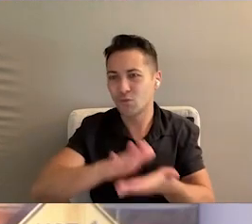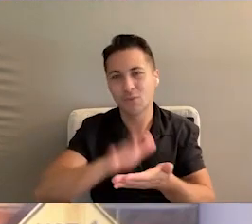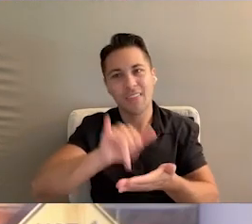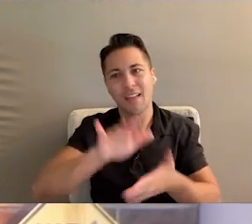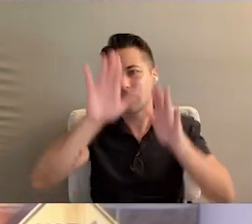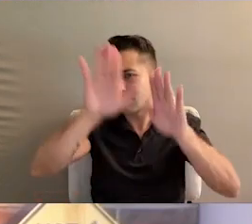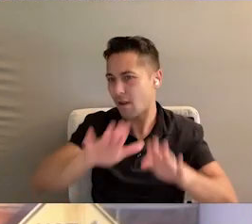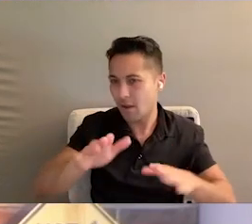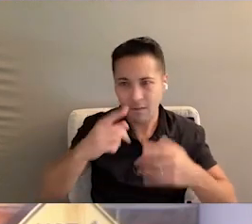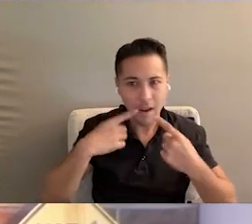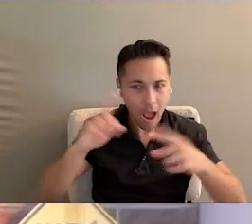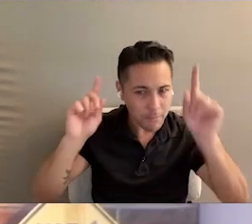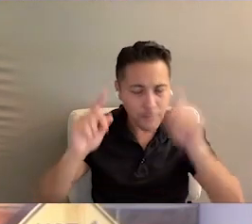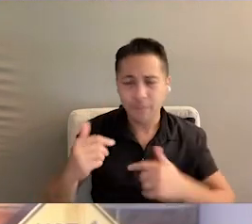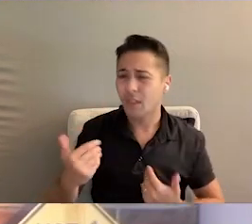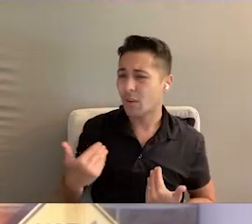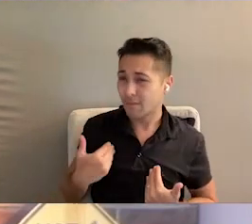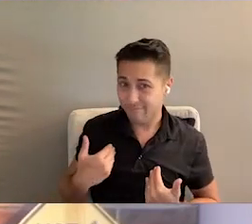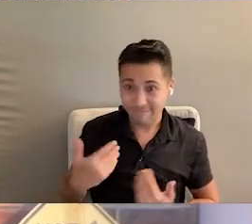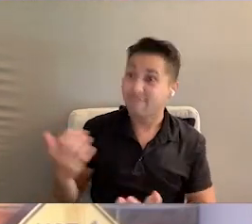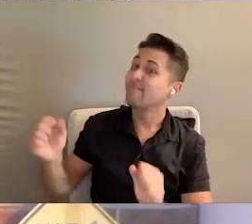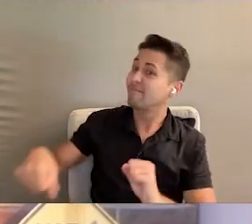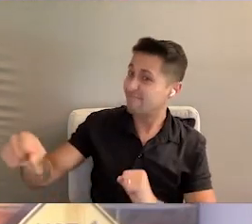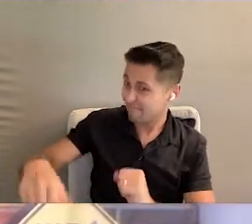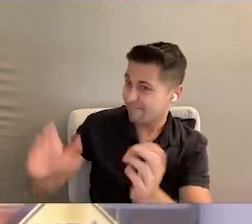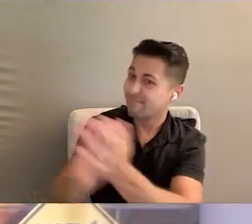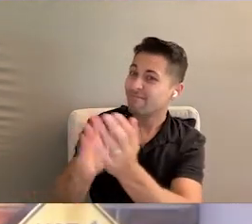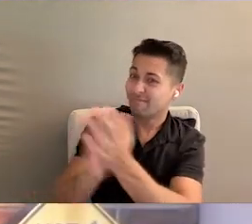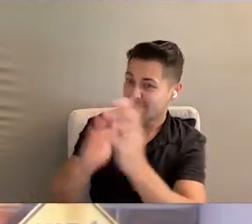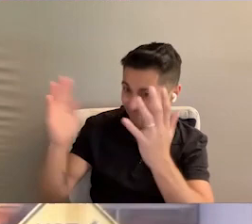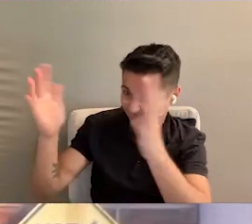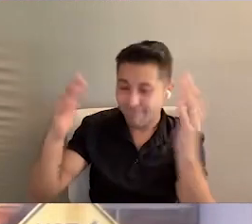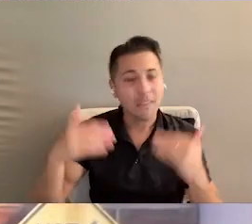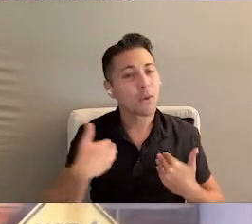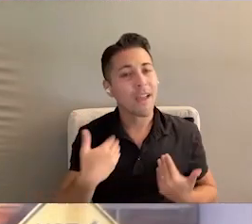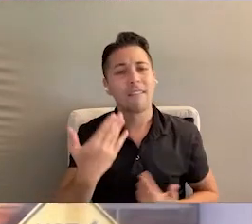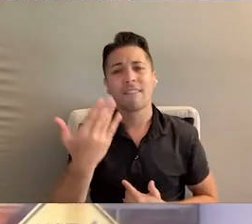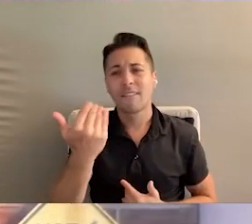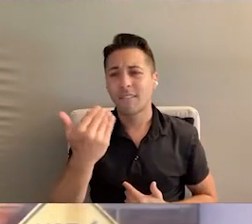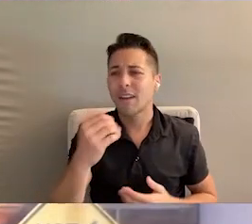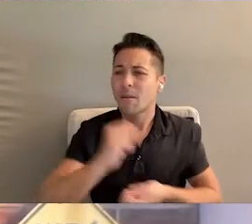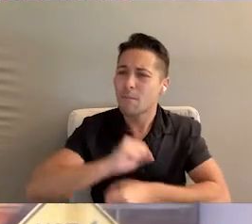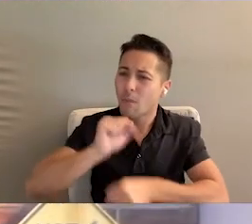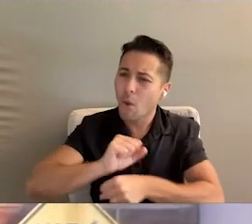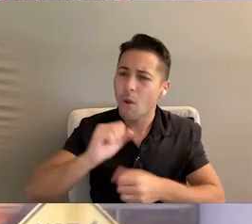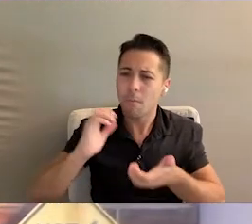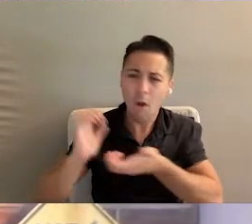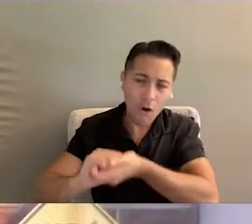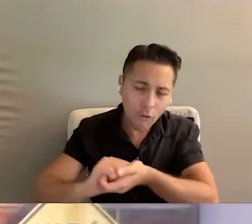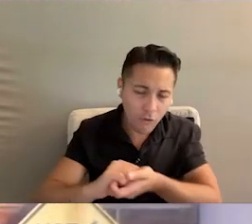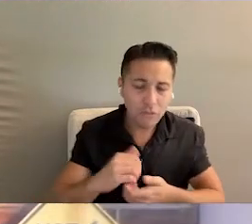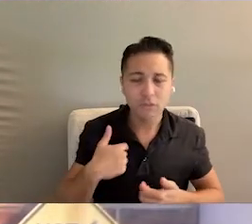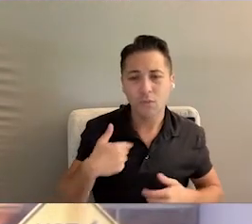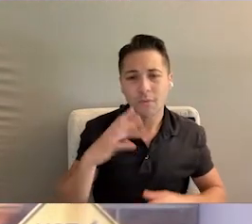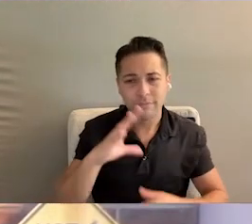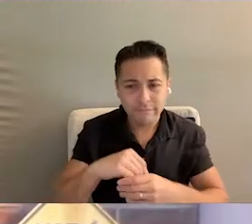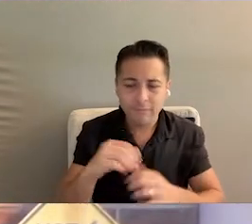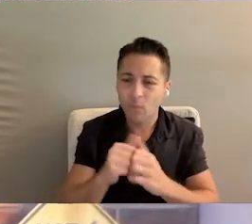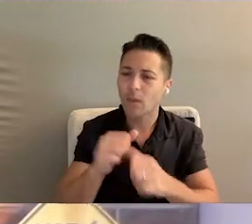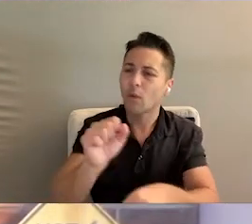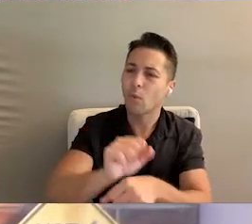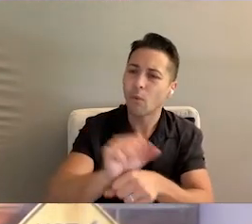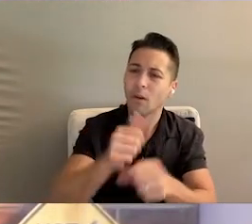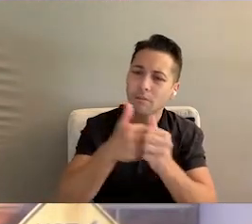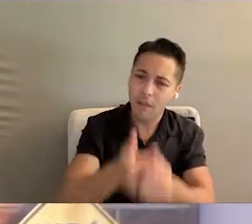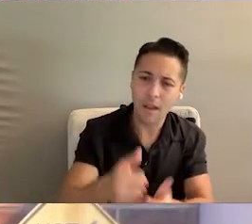that's a tremendous accomplishment. We have 15 employer partners, and we are participating